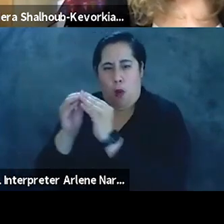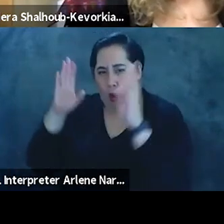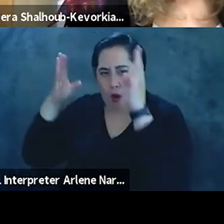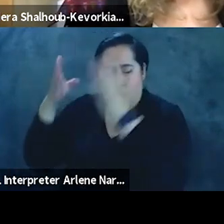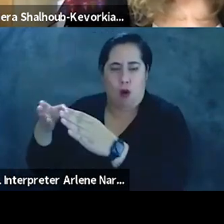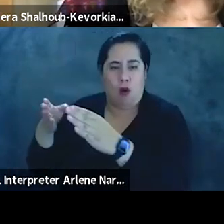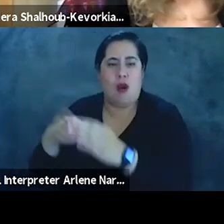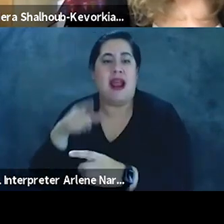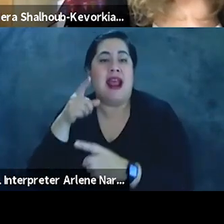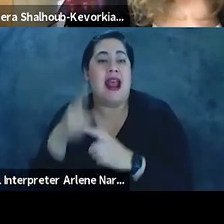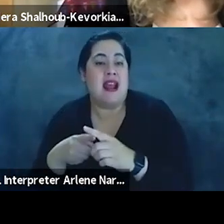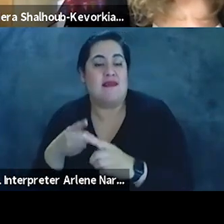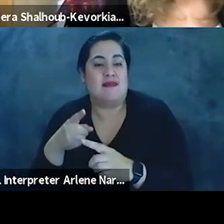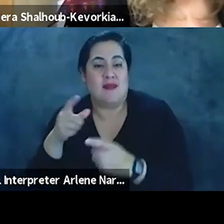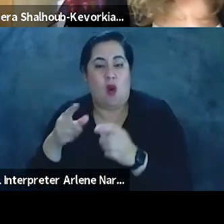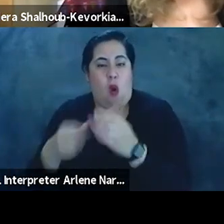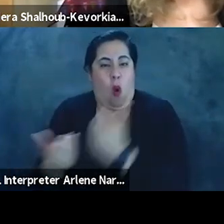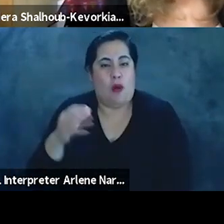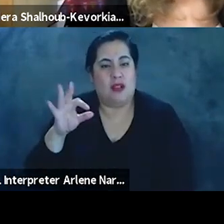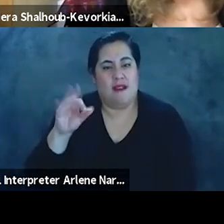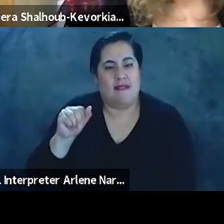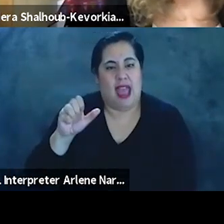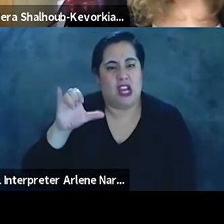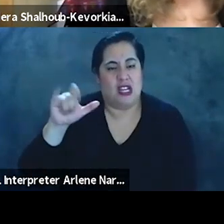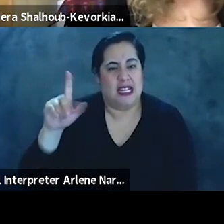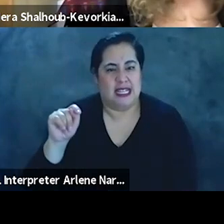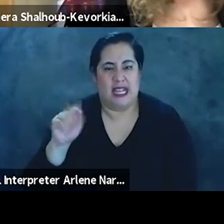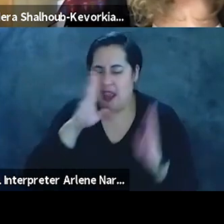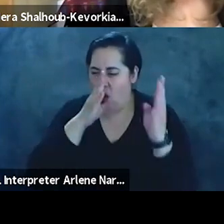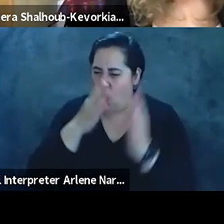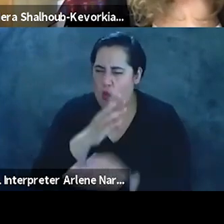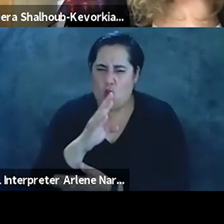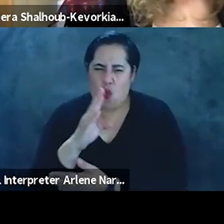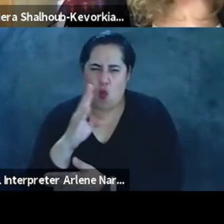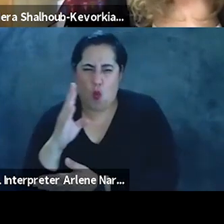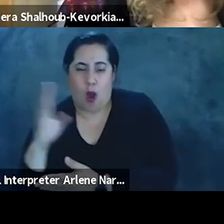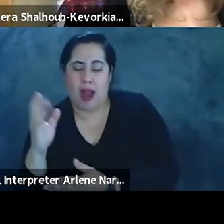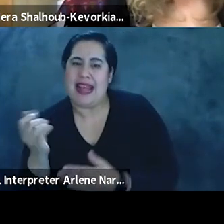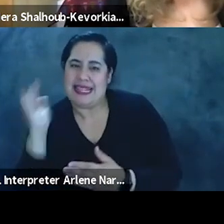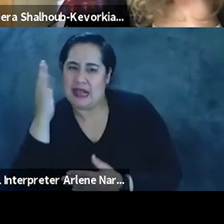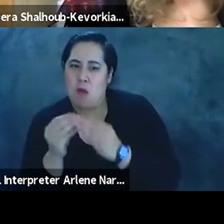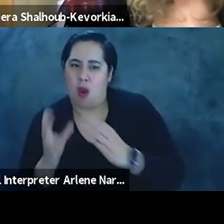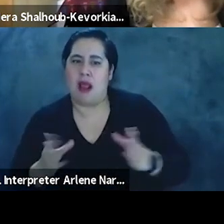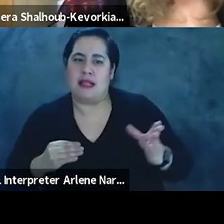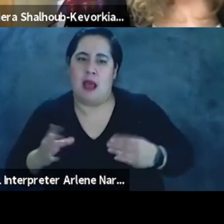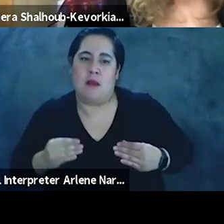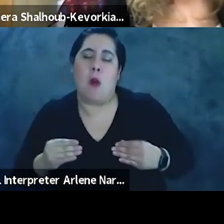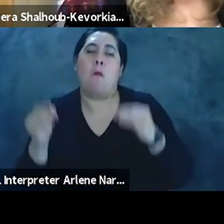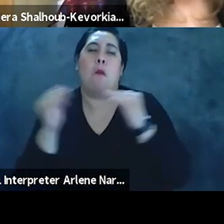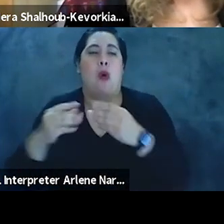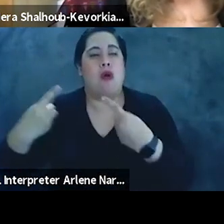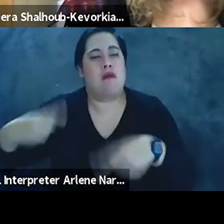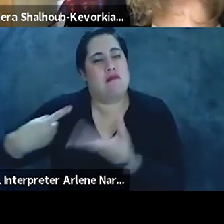Transfer, once discussed only on the far right fringes of the political spectrum, is more acceptable or at least debatable and